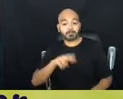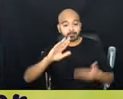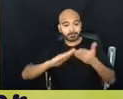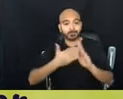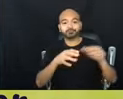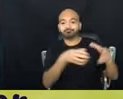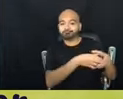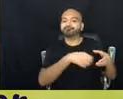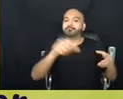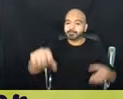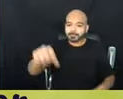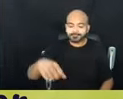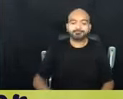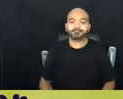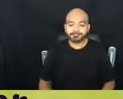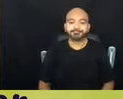Yes.